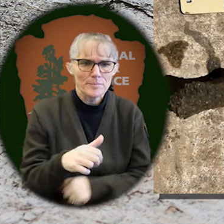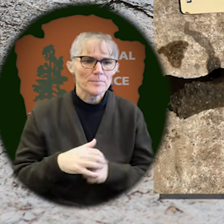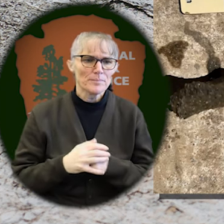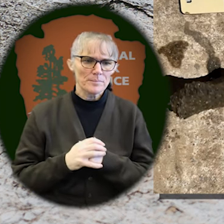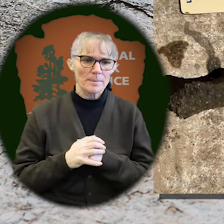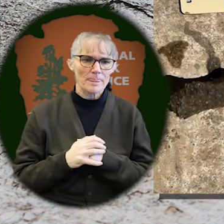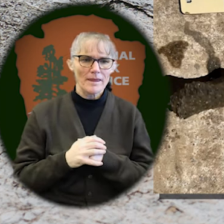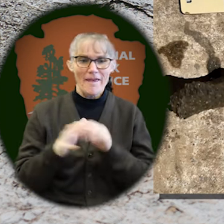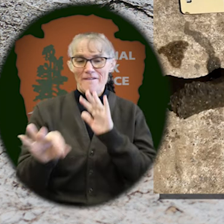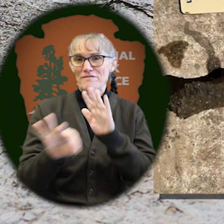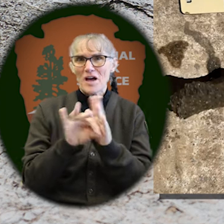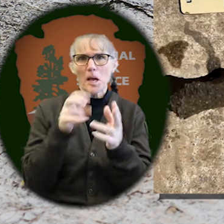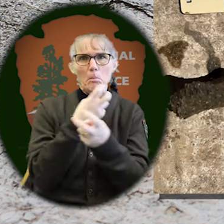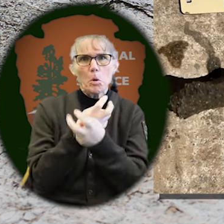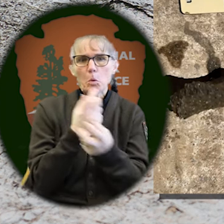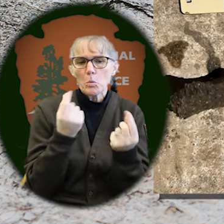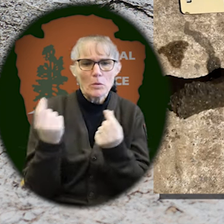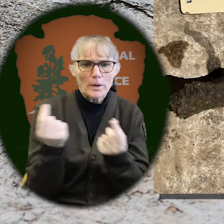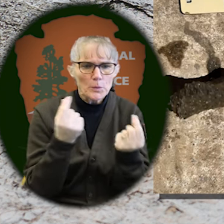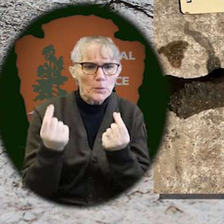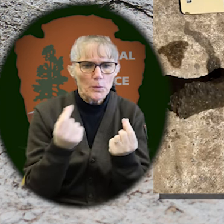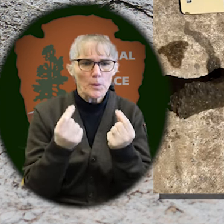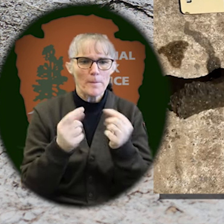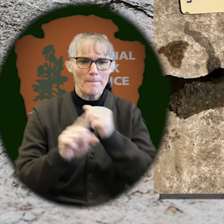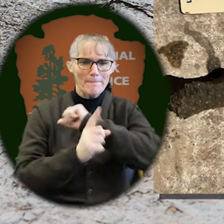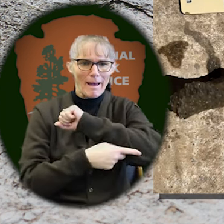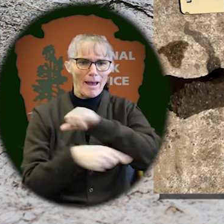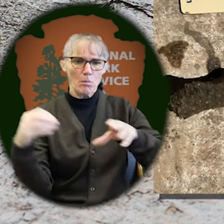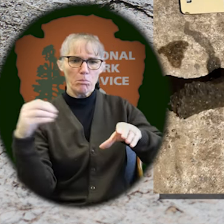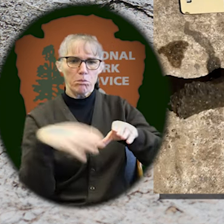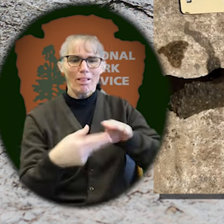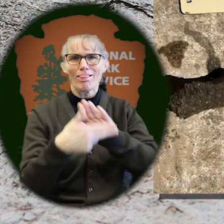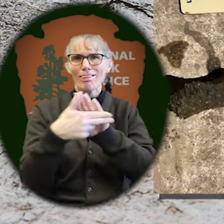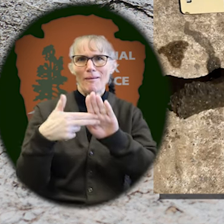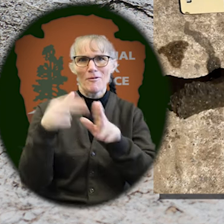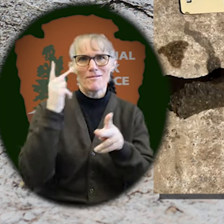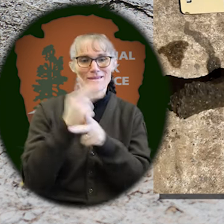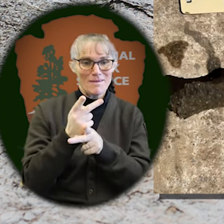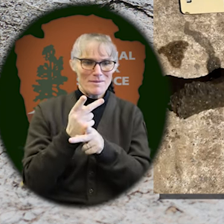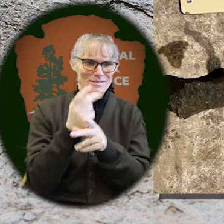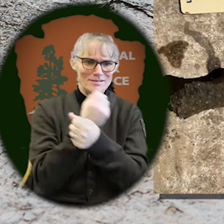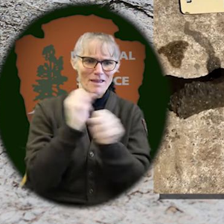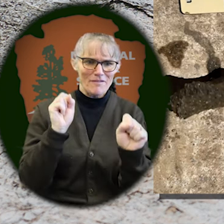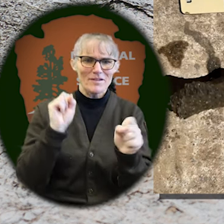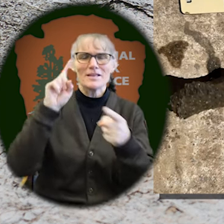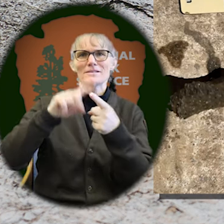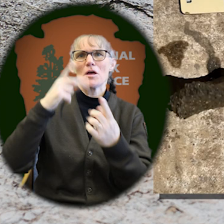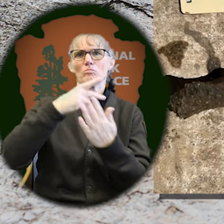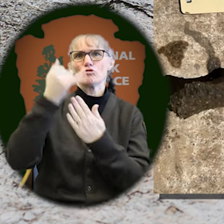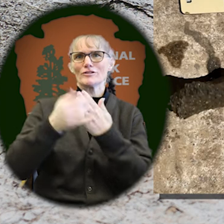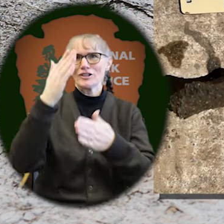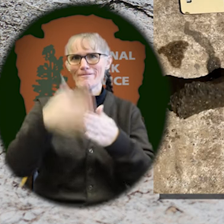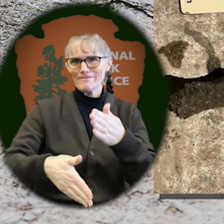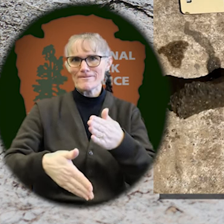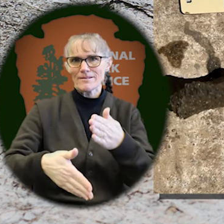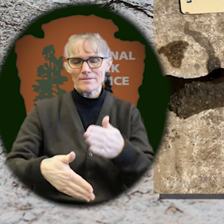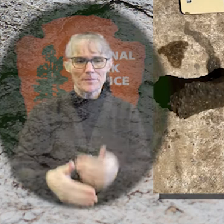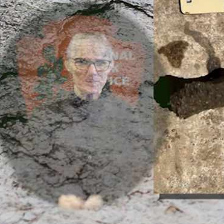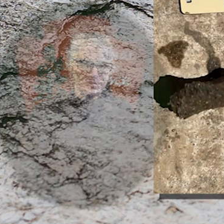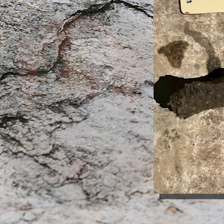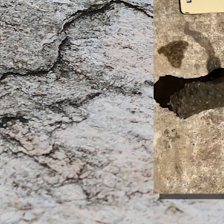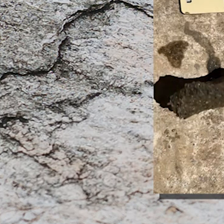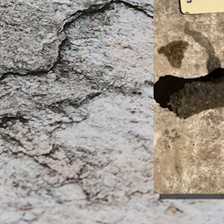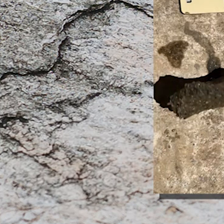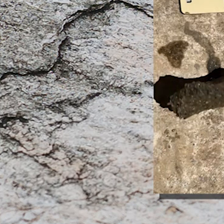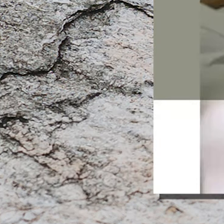So I have to immediately bag it, tag it, and keep it safe until the end of the project. Stock image of fingers pointing at a